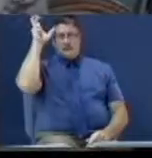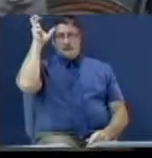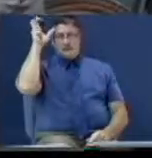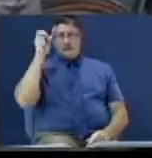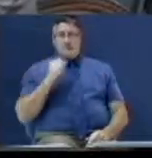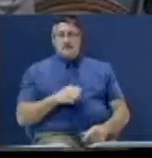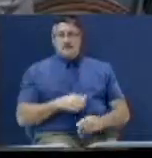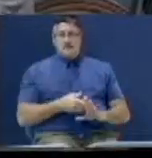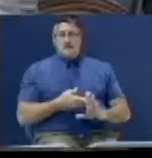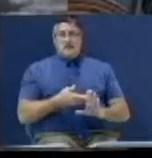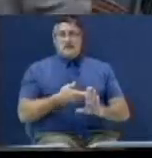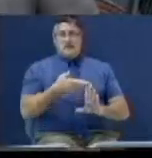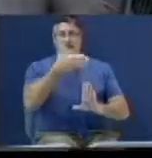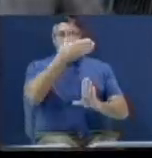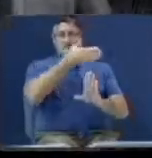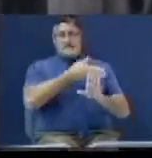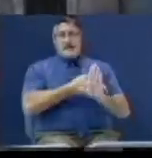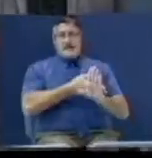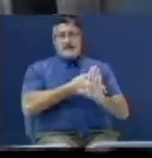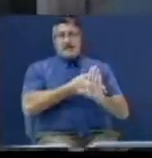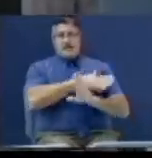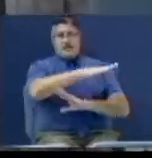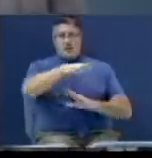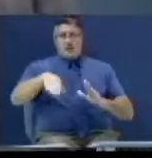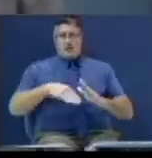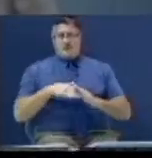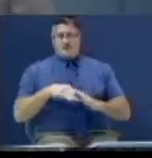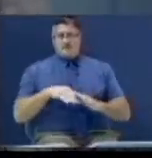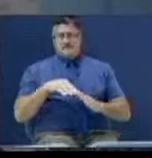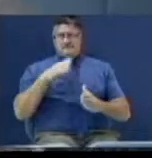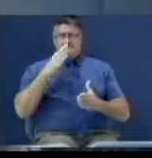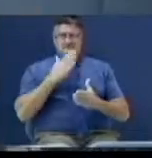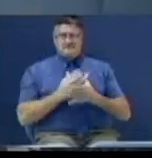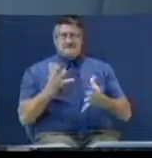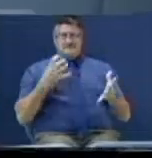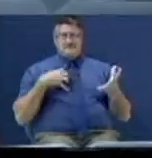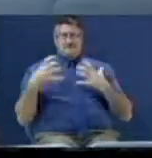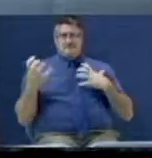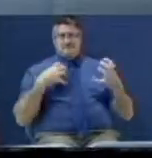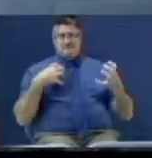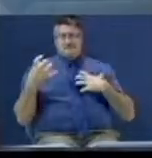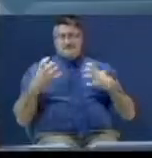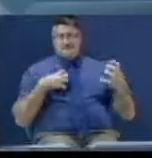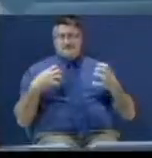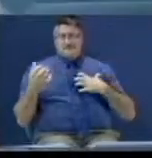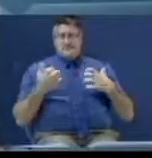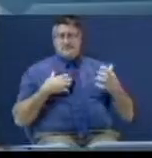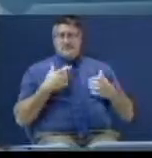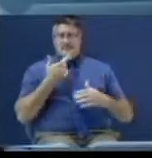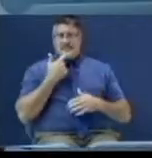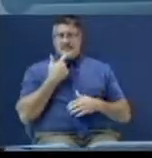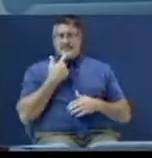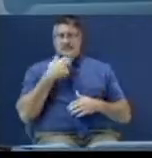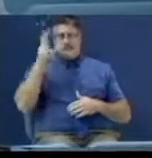He's behind it all. Instead of you griping and grumbling, why don't you say, get out?